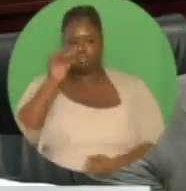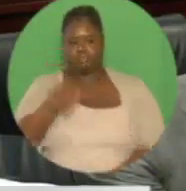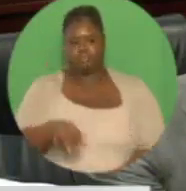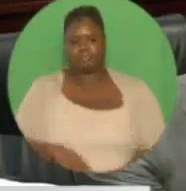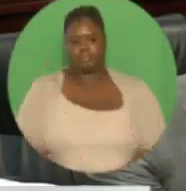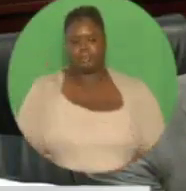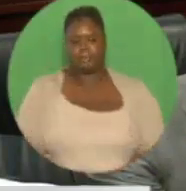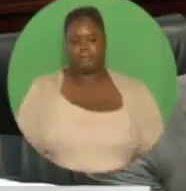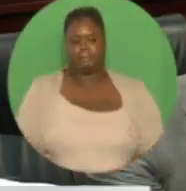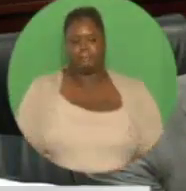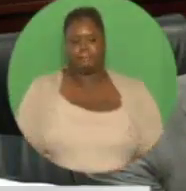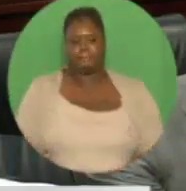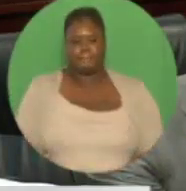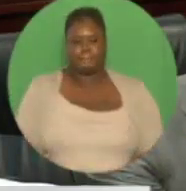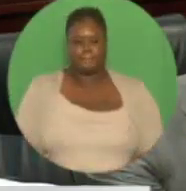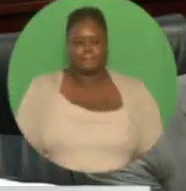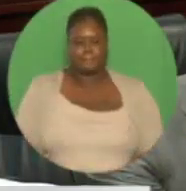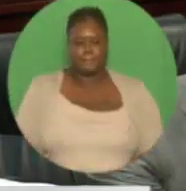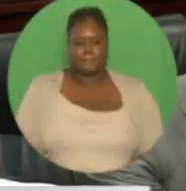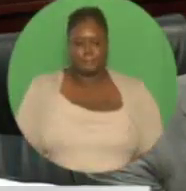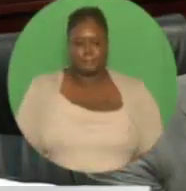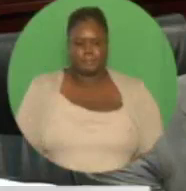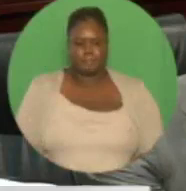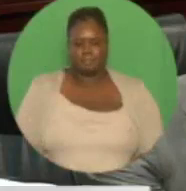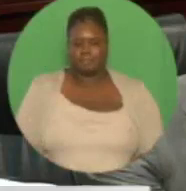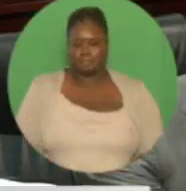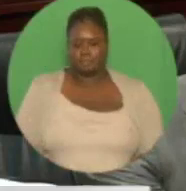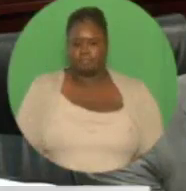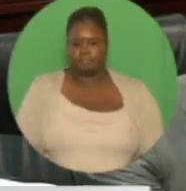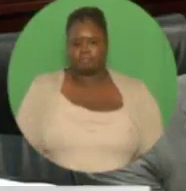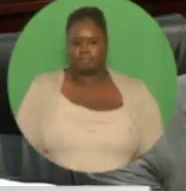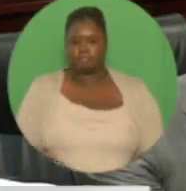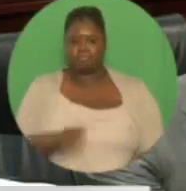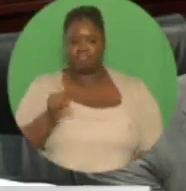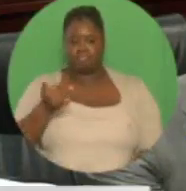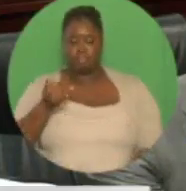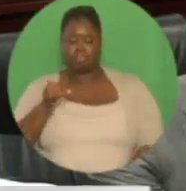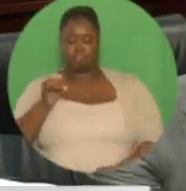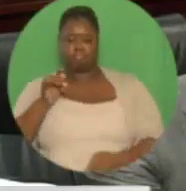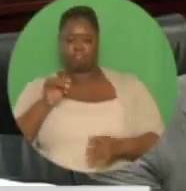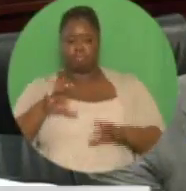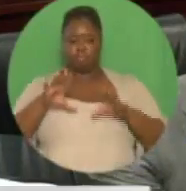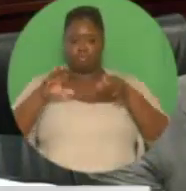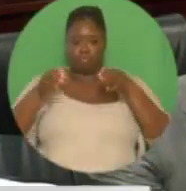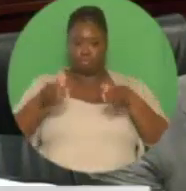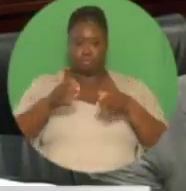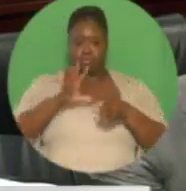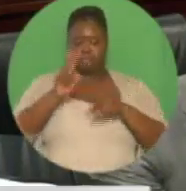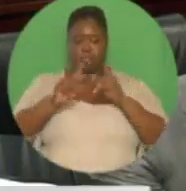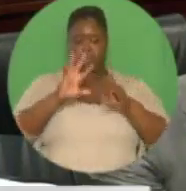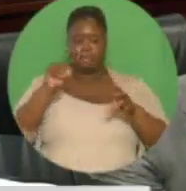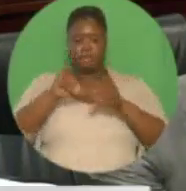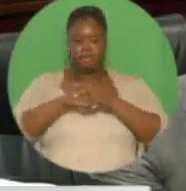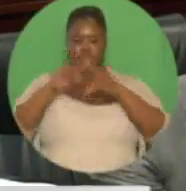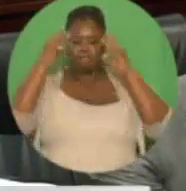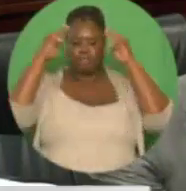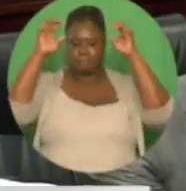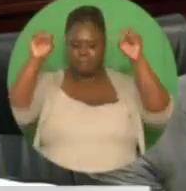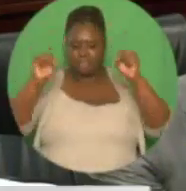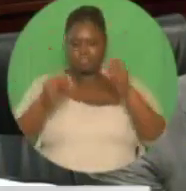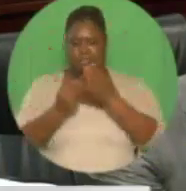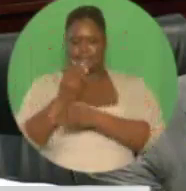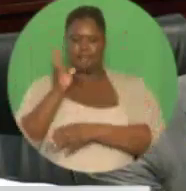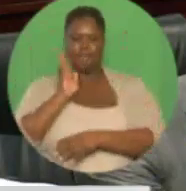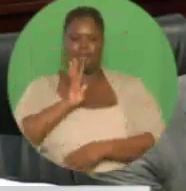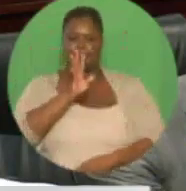The committee will comprise officials from the Ministry of Agriculture, Land and Fisheries, and Finance, the Agricultural Development Bank, and